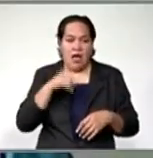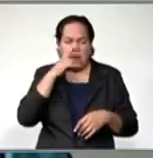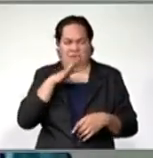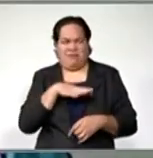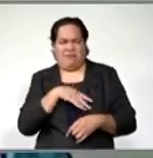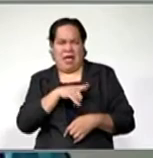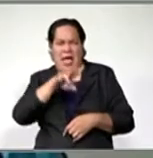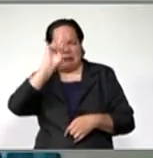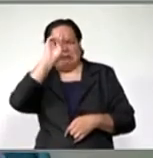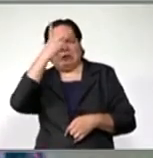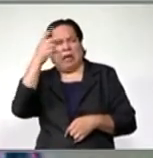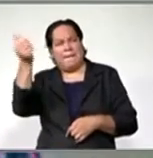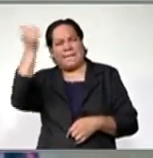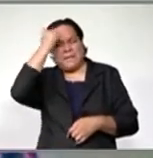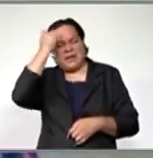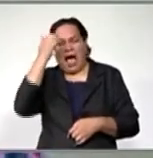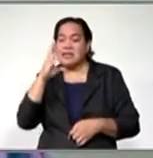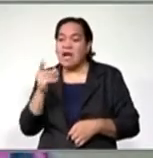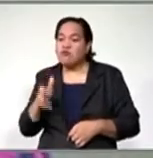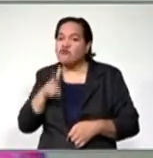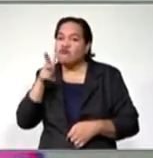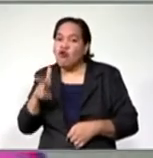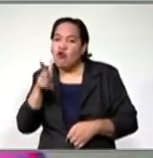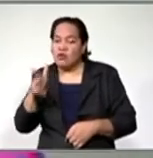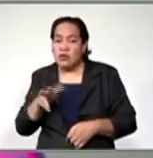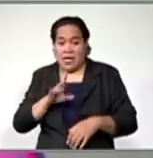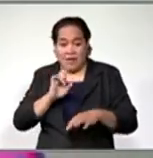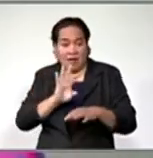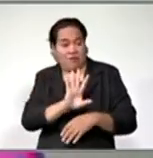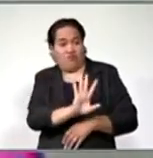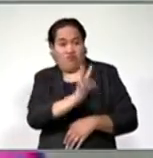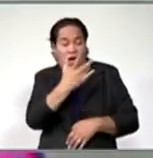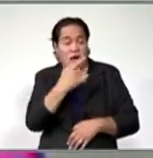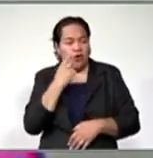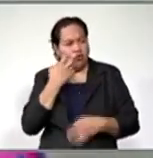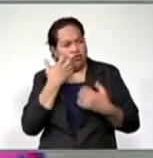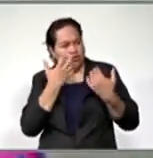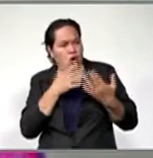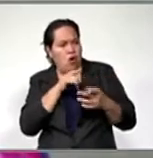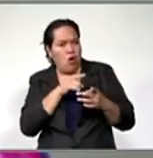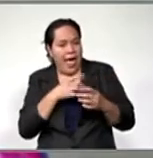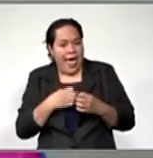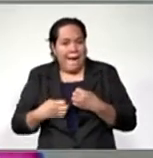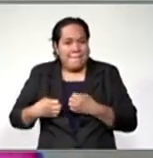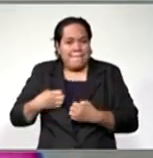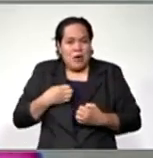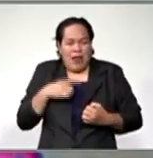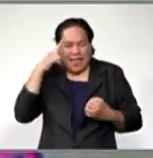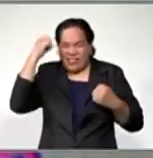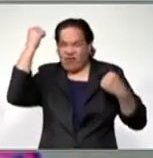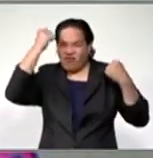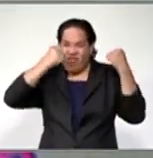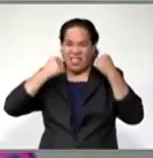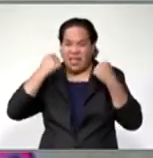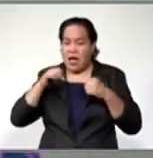mad, you know, and things like that. But we also make jokes if someone is going through something and is showing some emotional distress and so on,